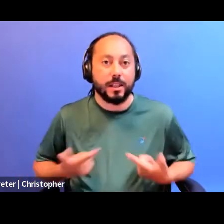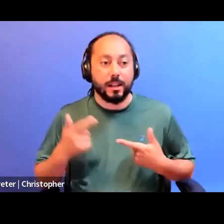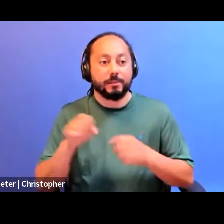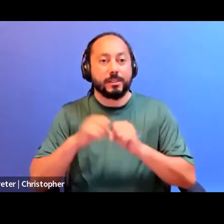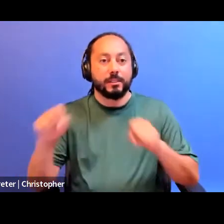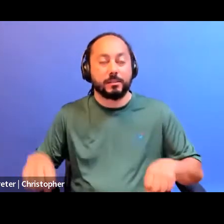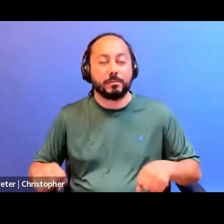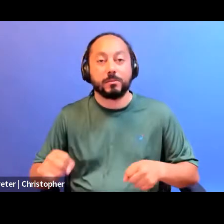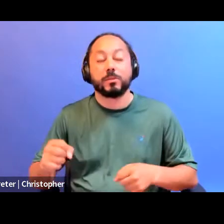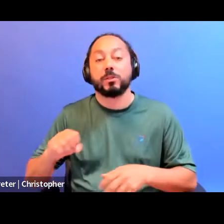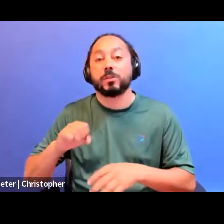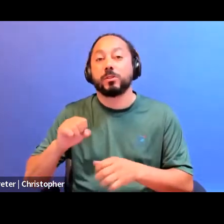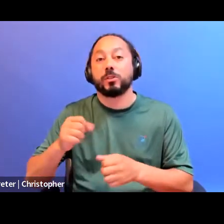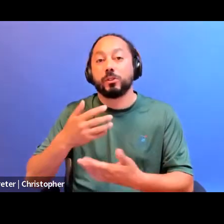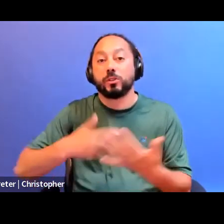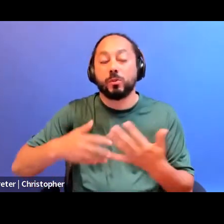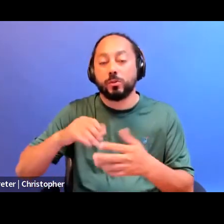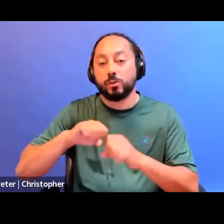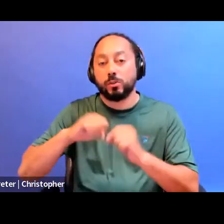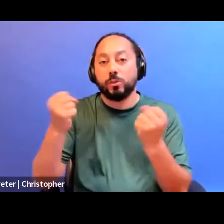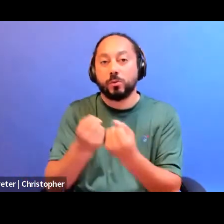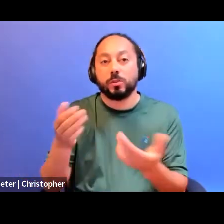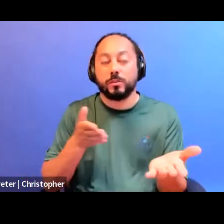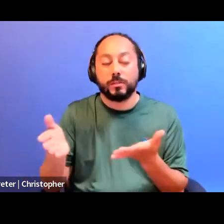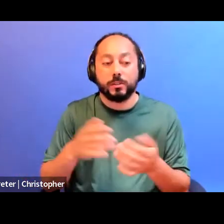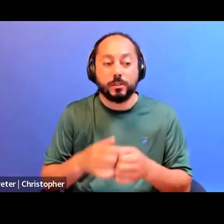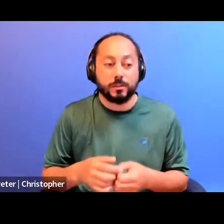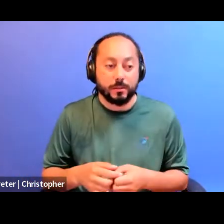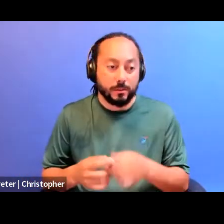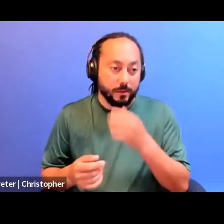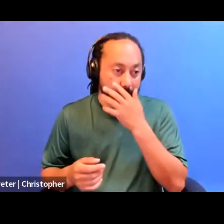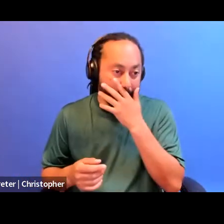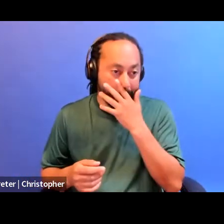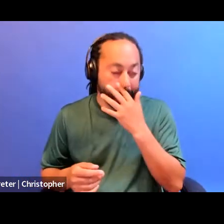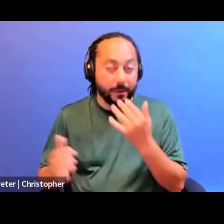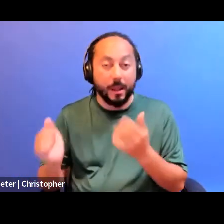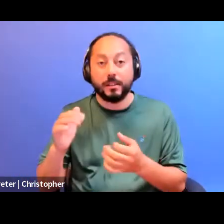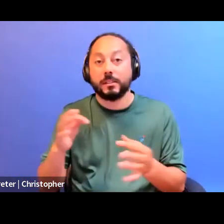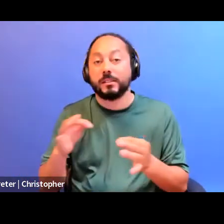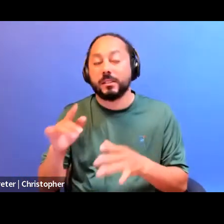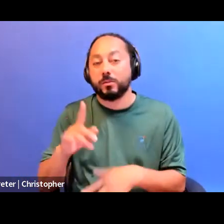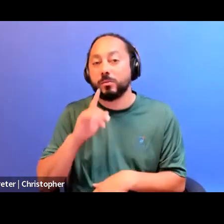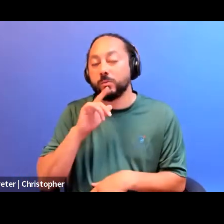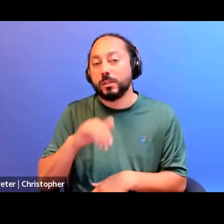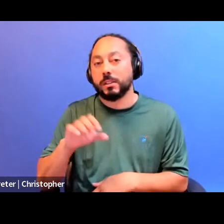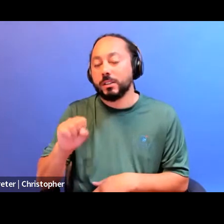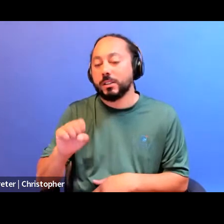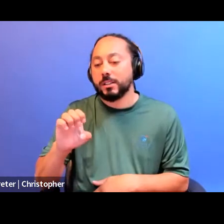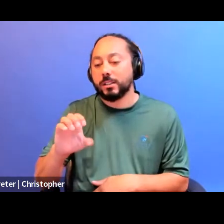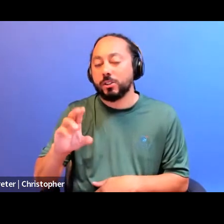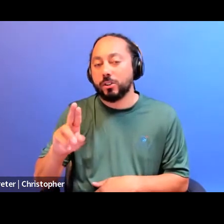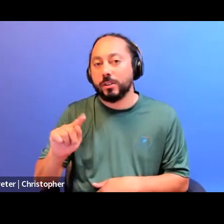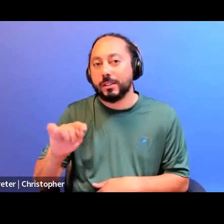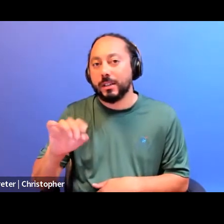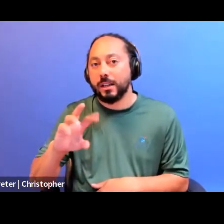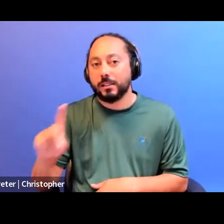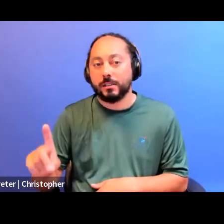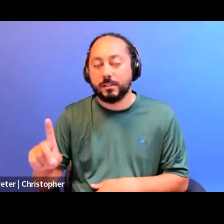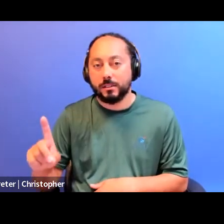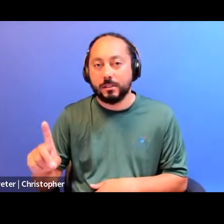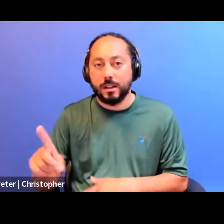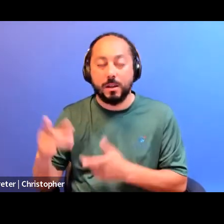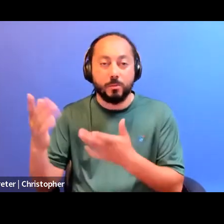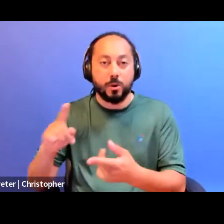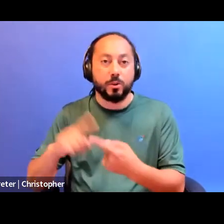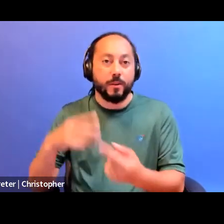services. And assassin explains, these are securitized and brought into financial circuits where they